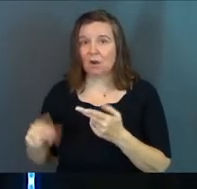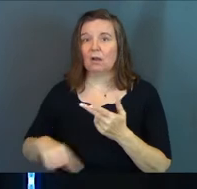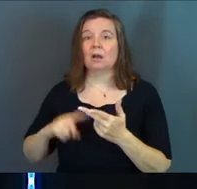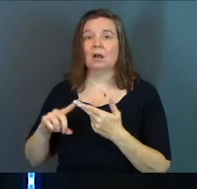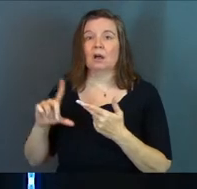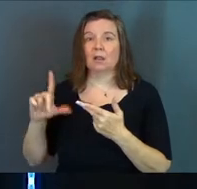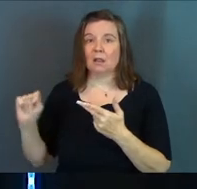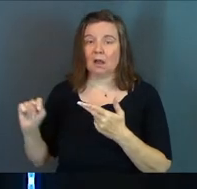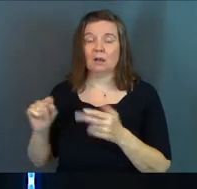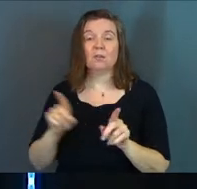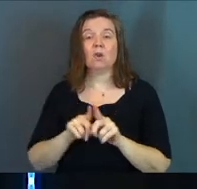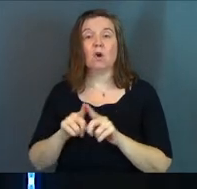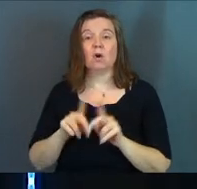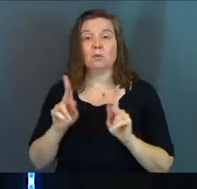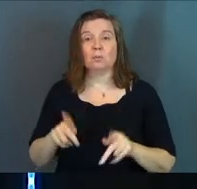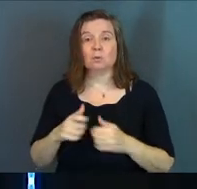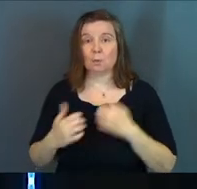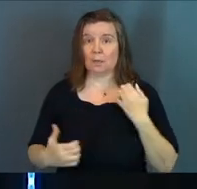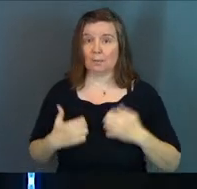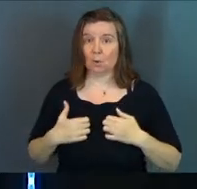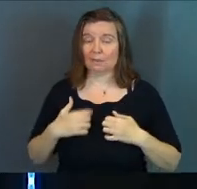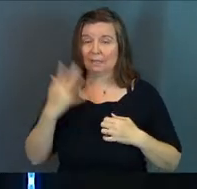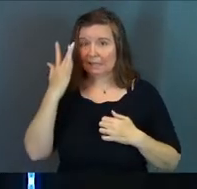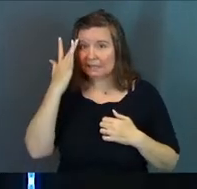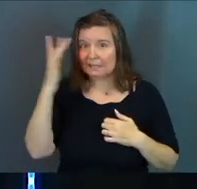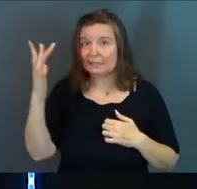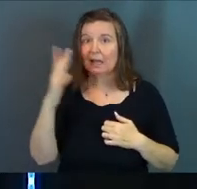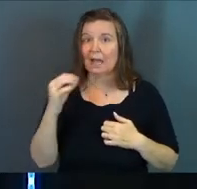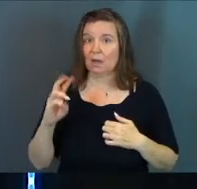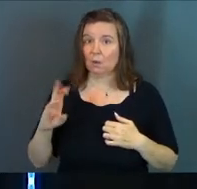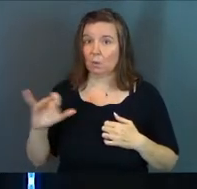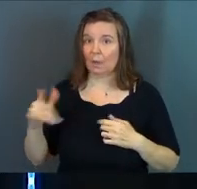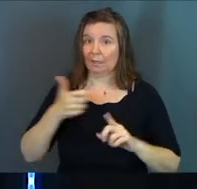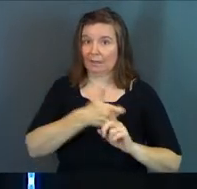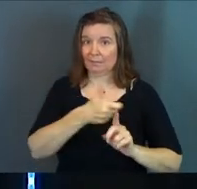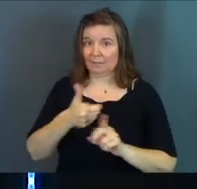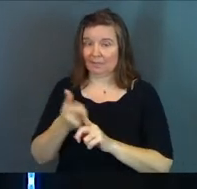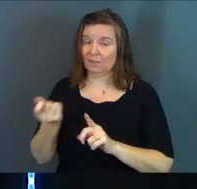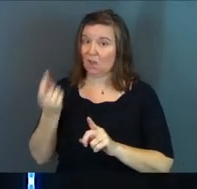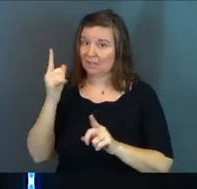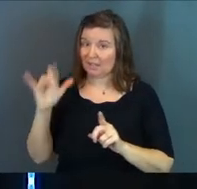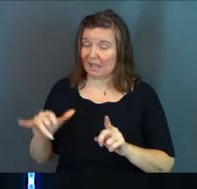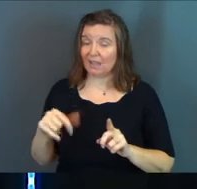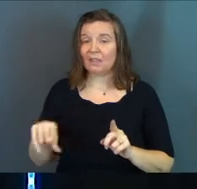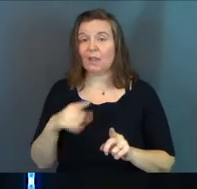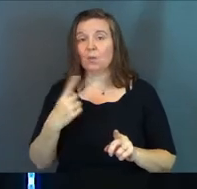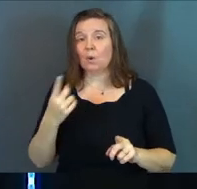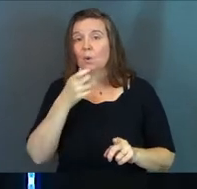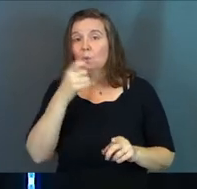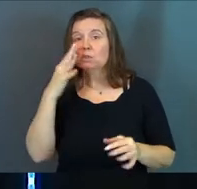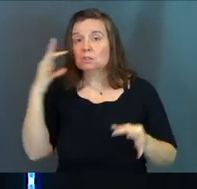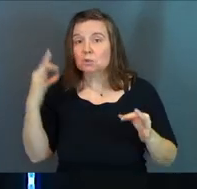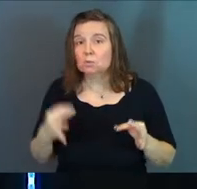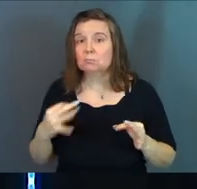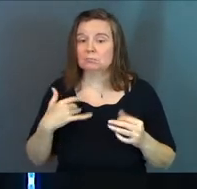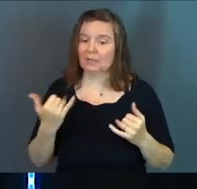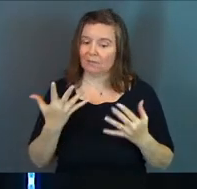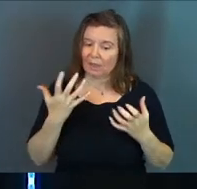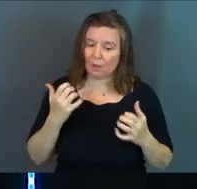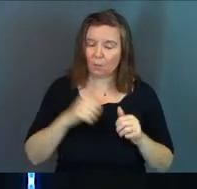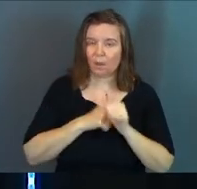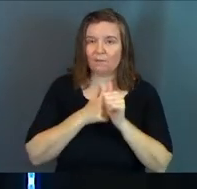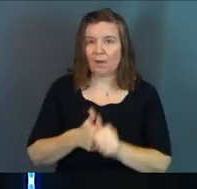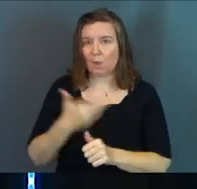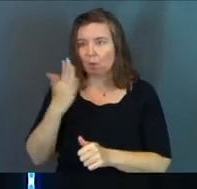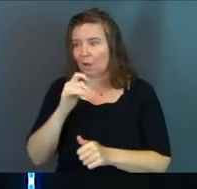point. Angels are also persons with emotion and intellect and will. Understand that. They're, they're the ones who choose whether or not they